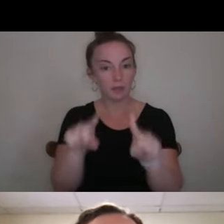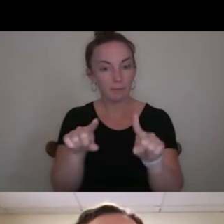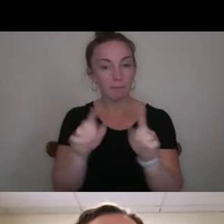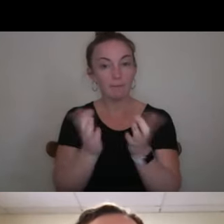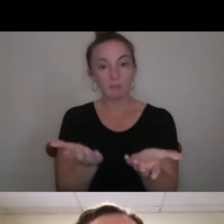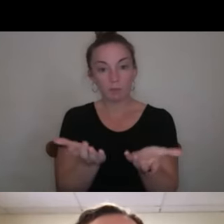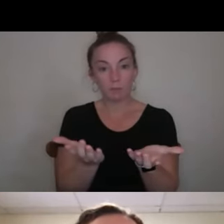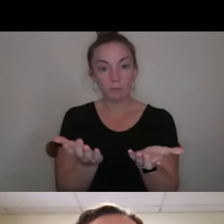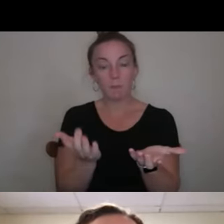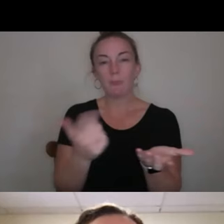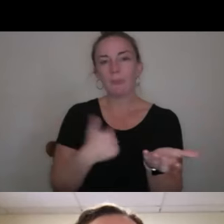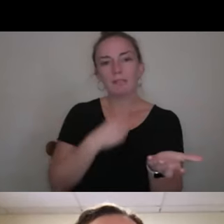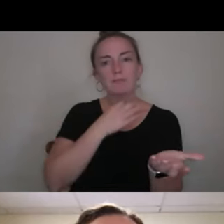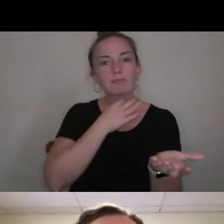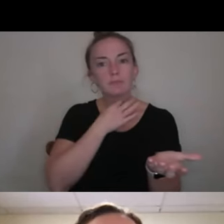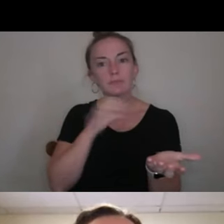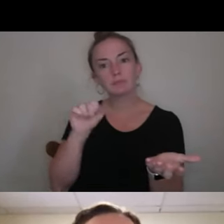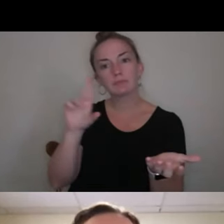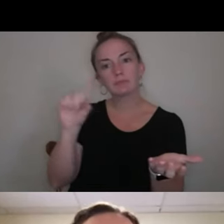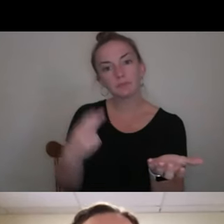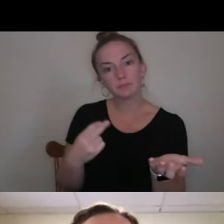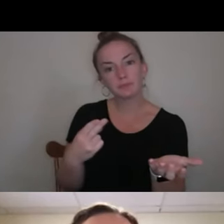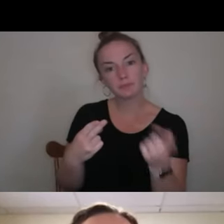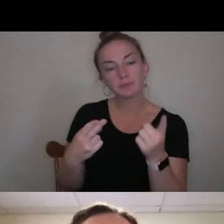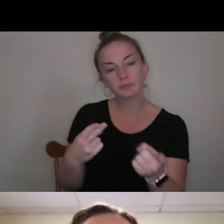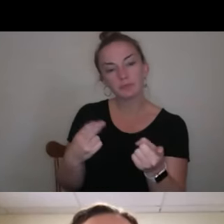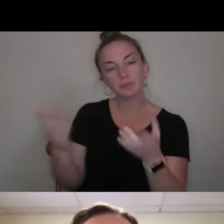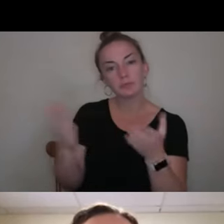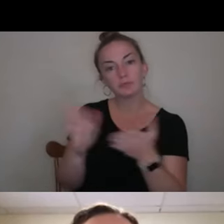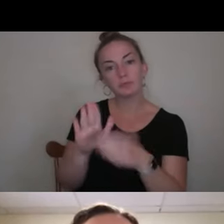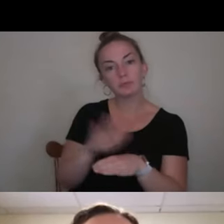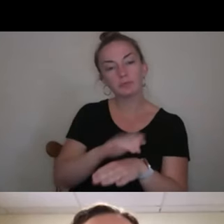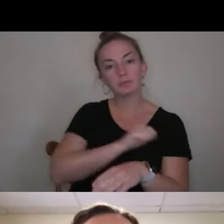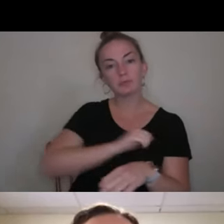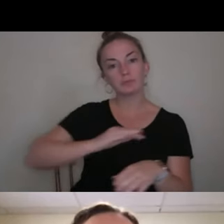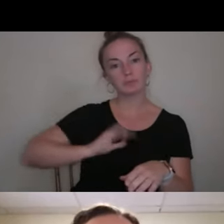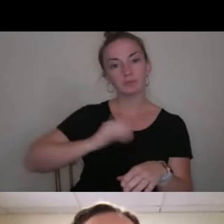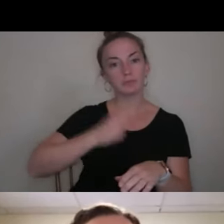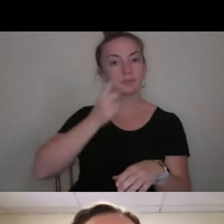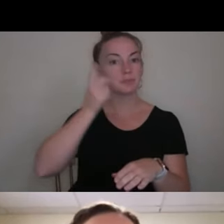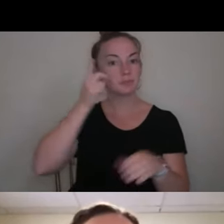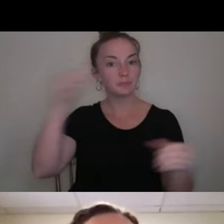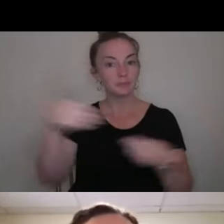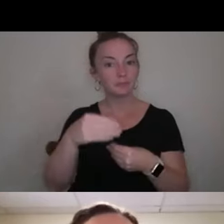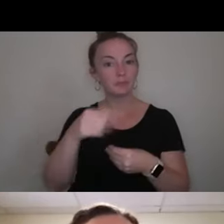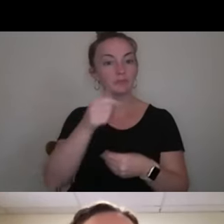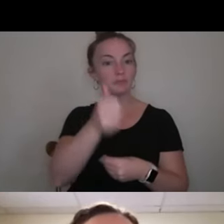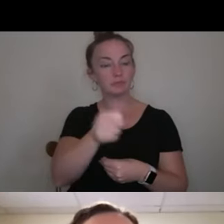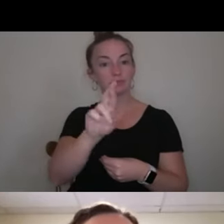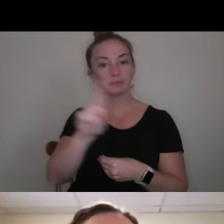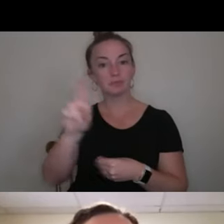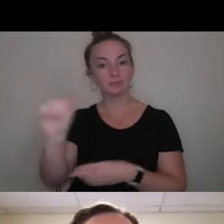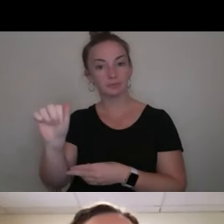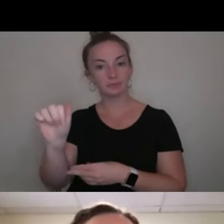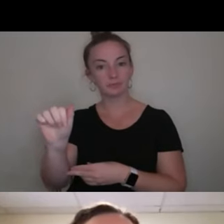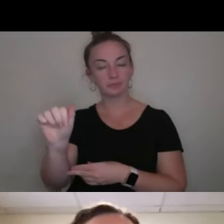So I'm curious, Sarah. So, Sarah, you serve on the staff of our residence life office. So you're an RA or